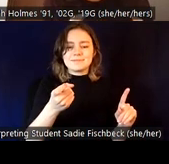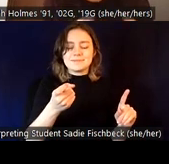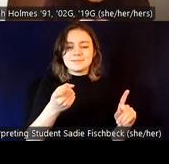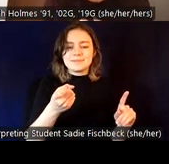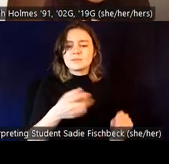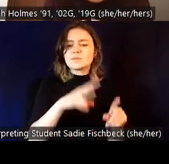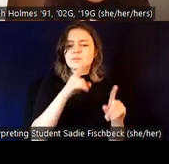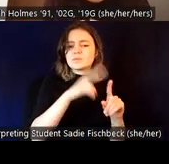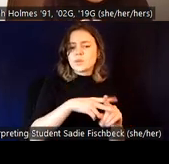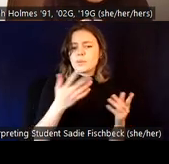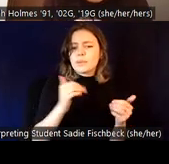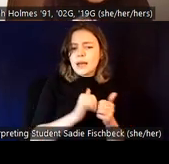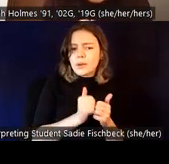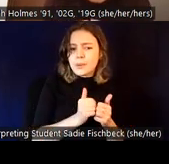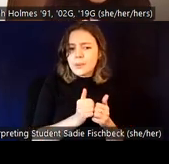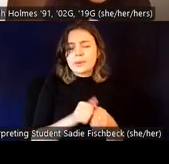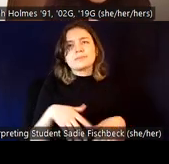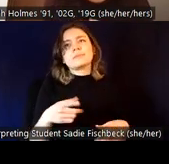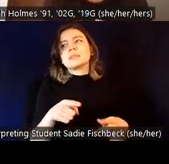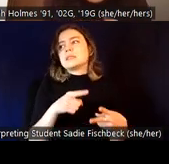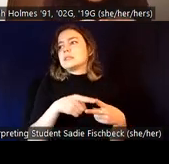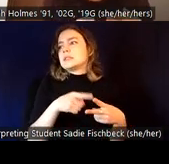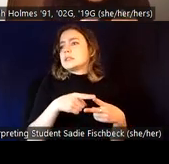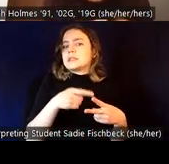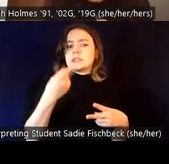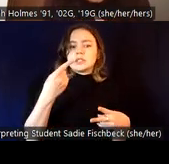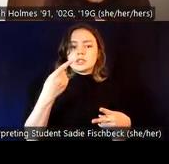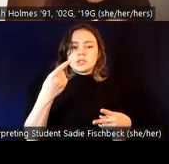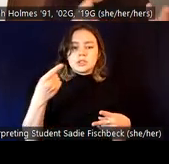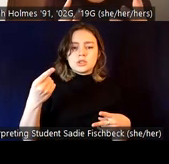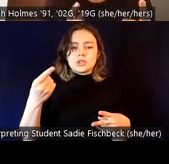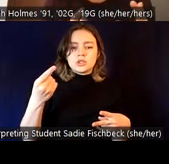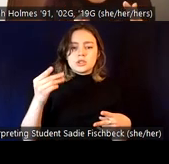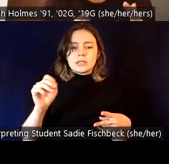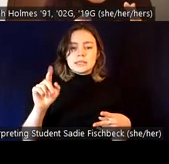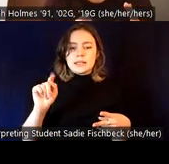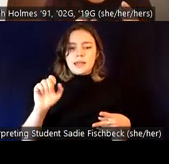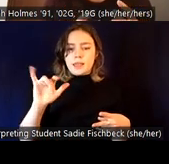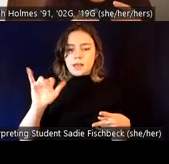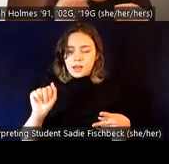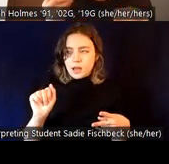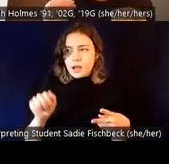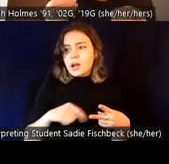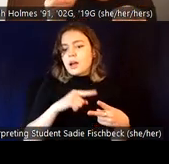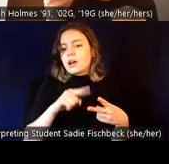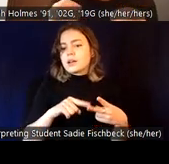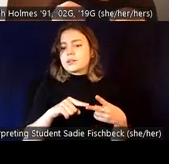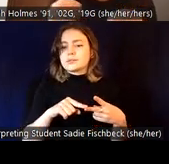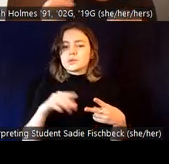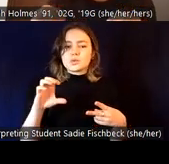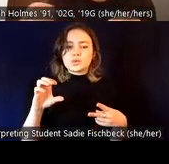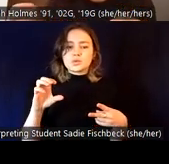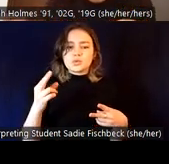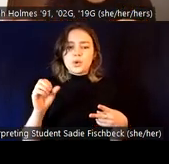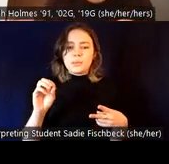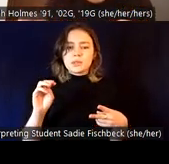might be based on DNA chromosomes, um, might be based on, on other characteristics, but it is a fact that follows